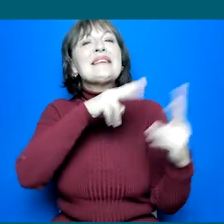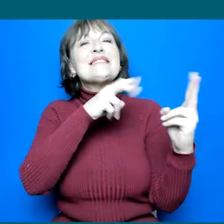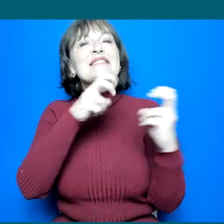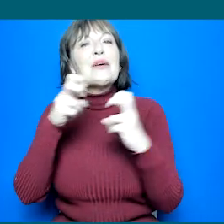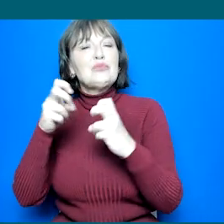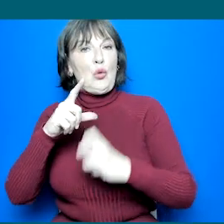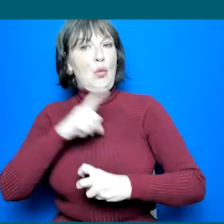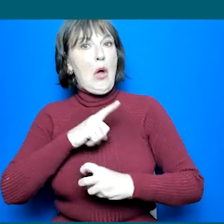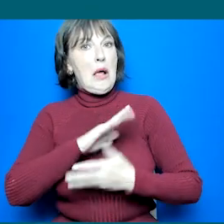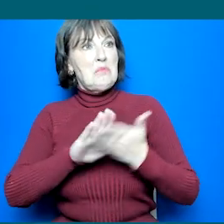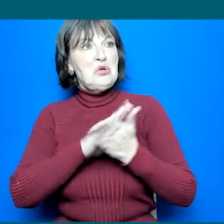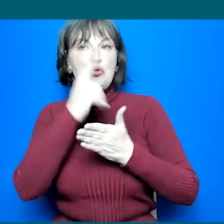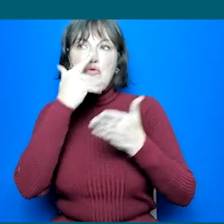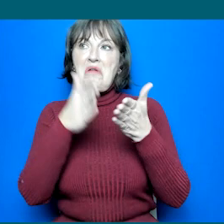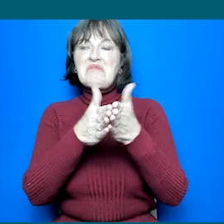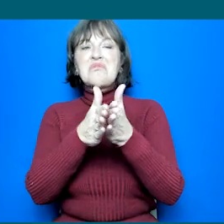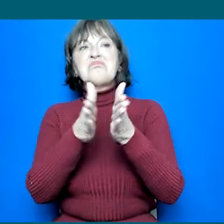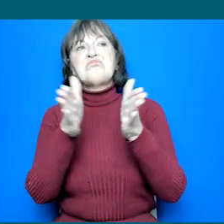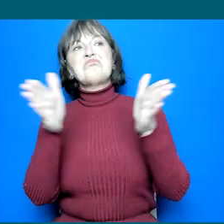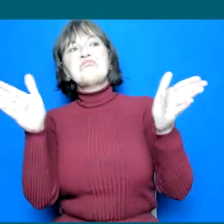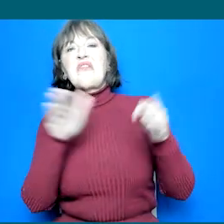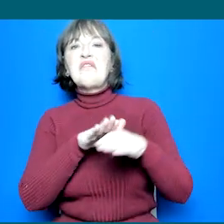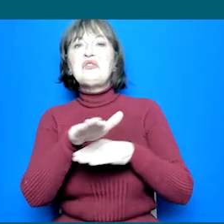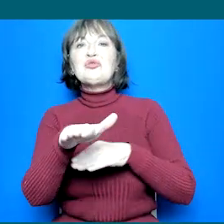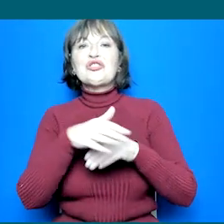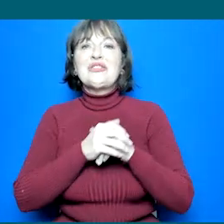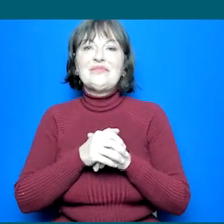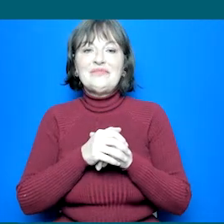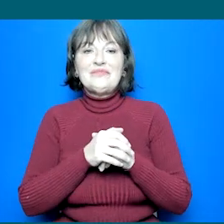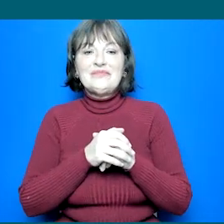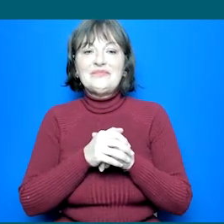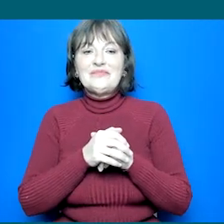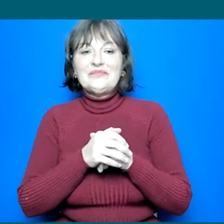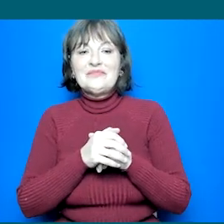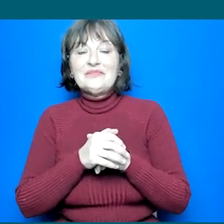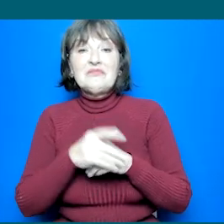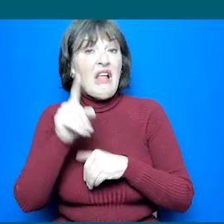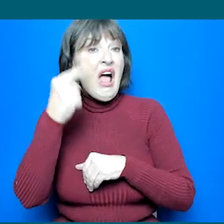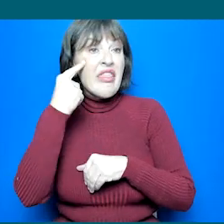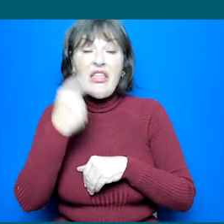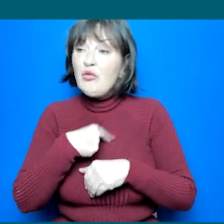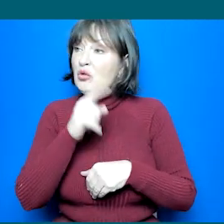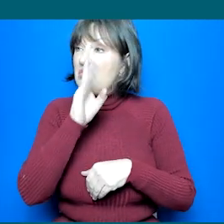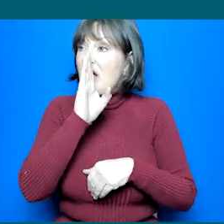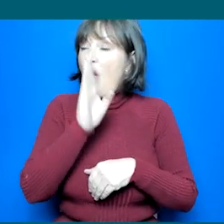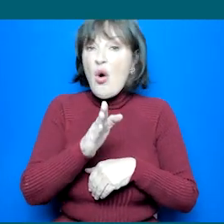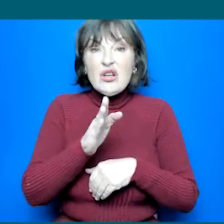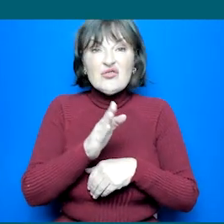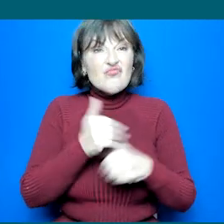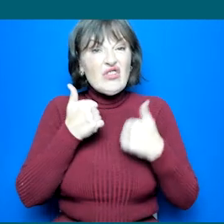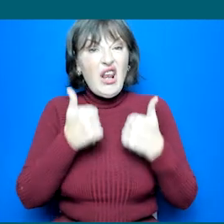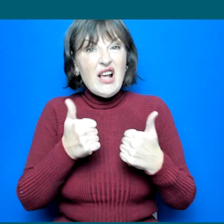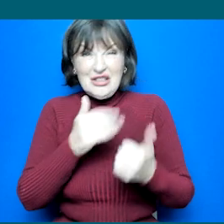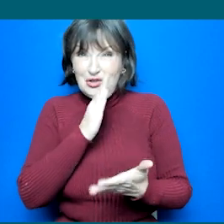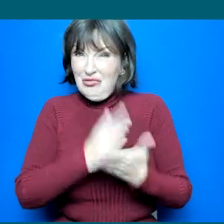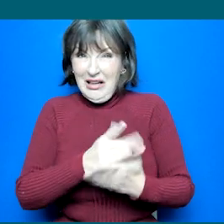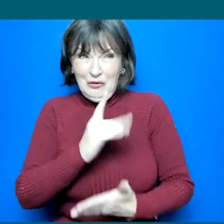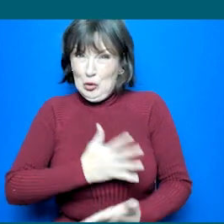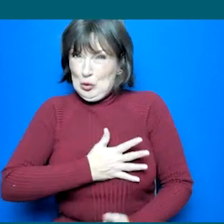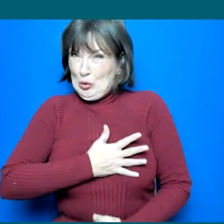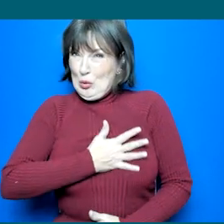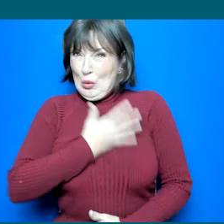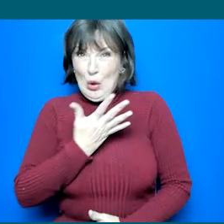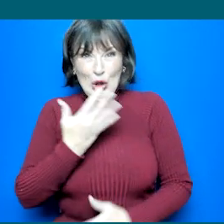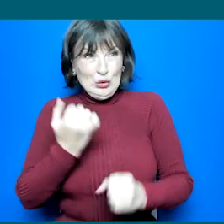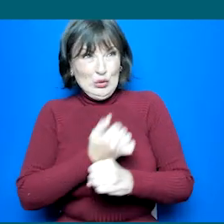because it will keep your options for your future. Be honest and realistic about the subjects you're choosing because if you're not actually being honest with